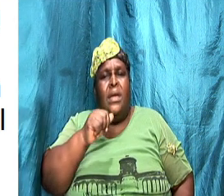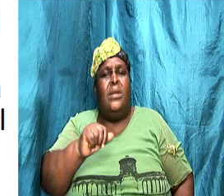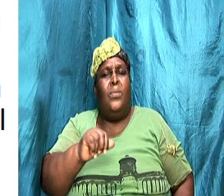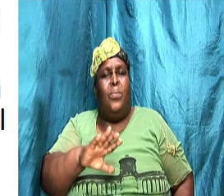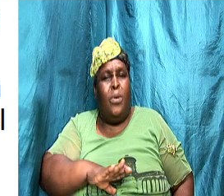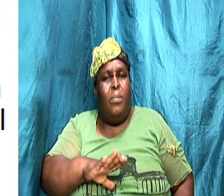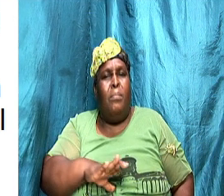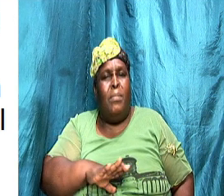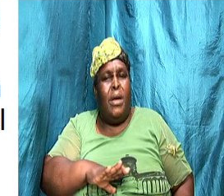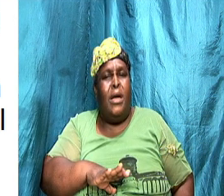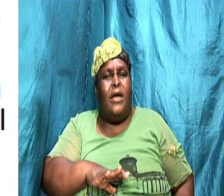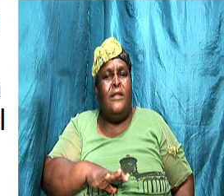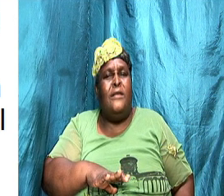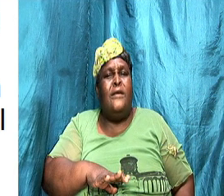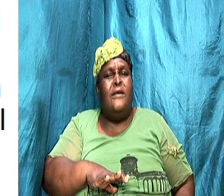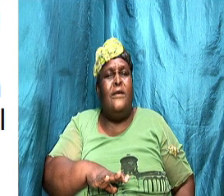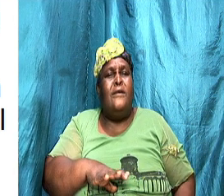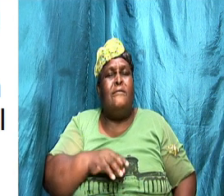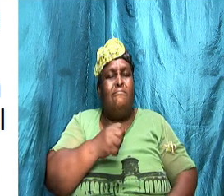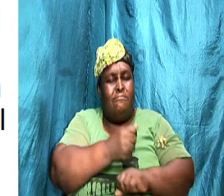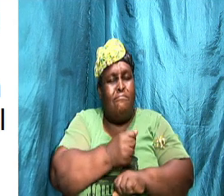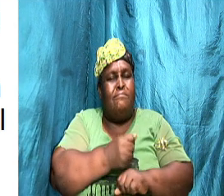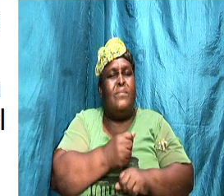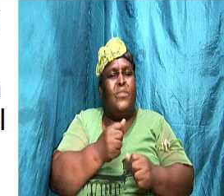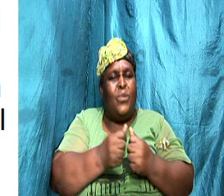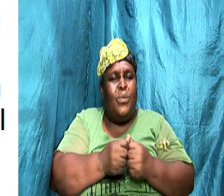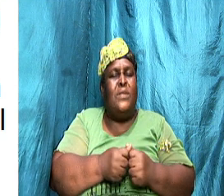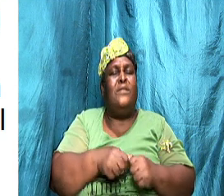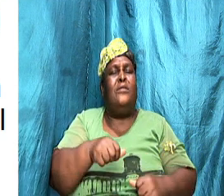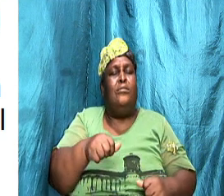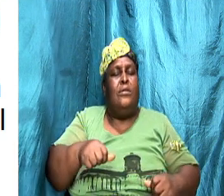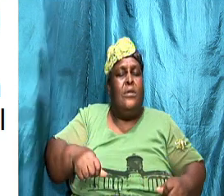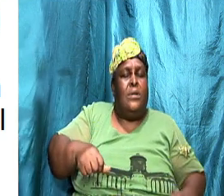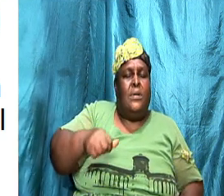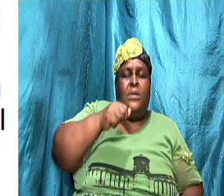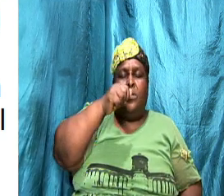because god give this lady this thing